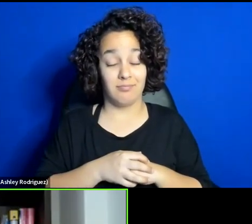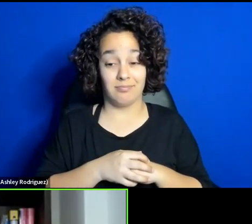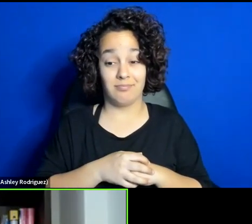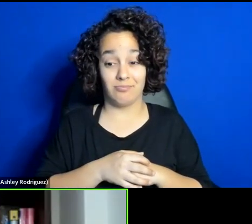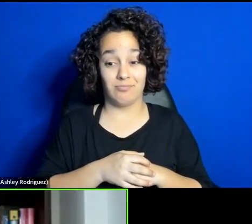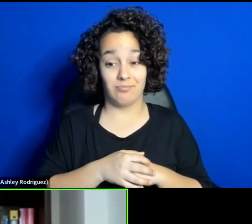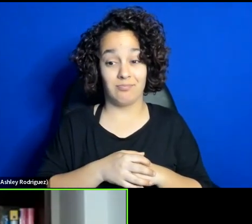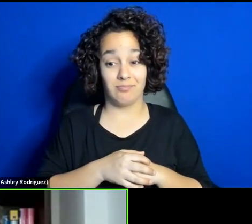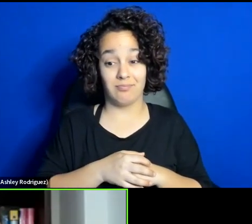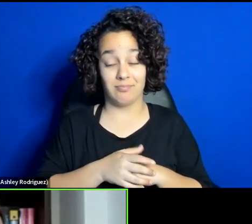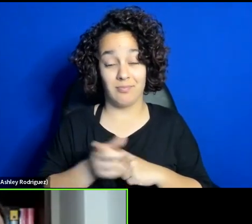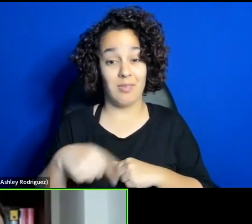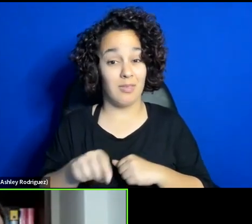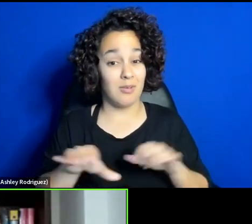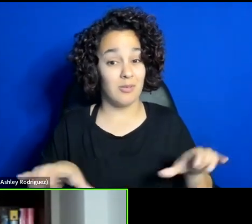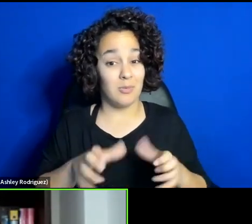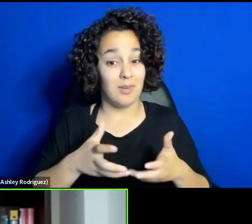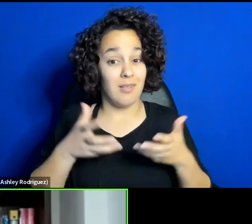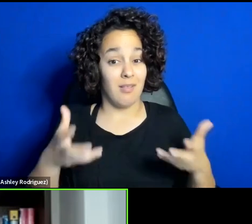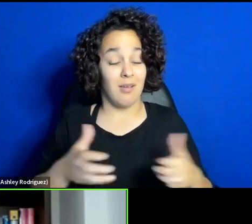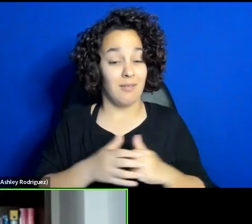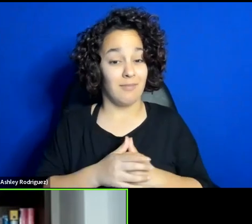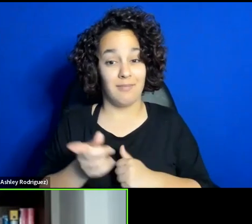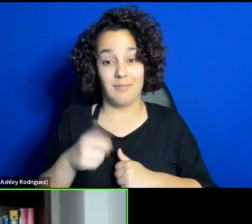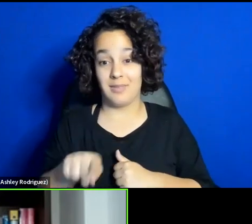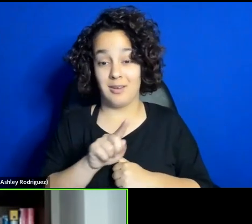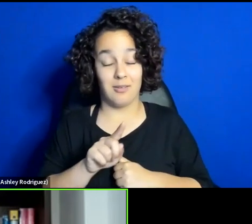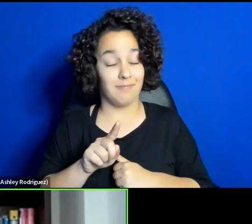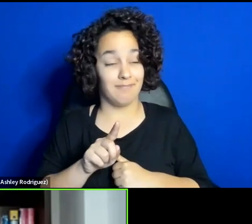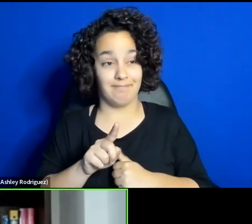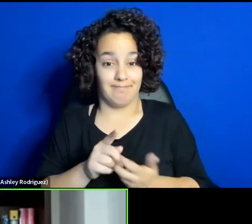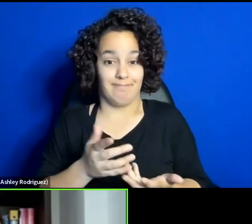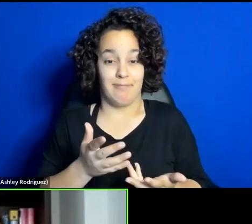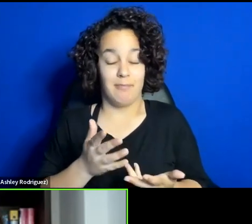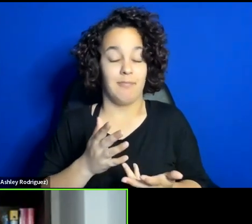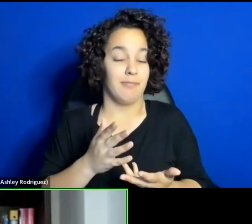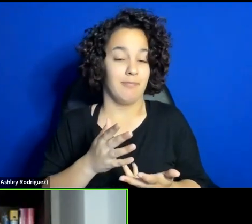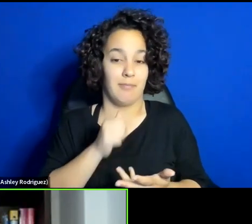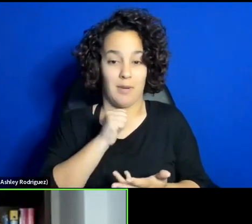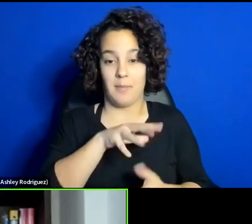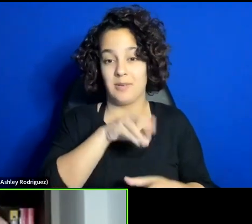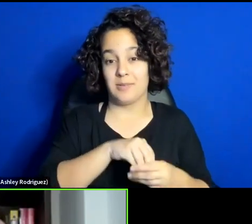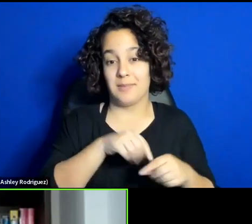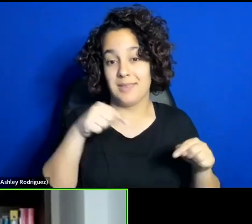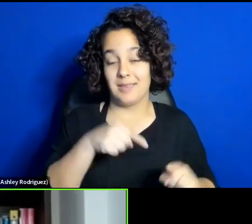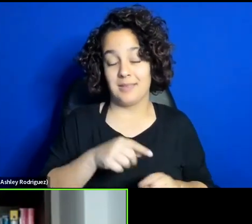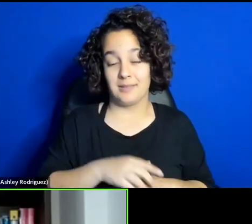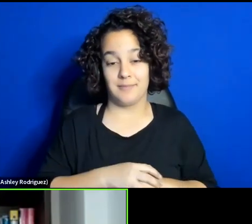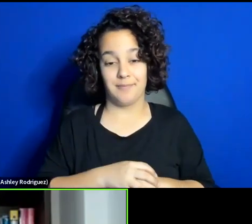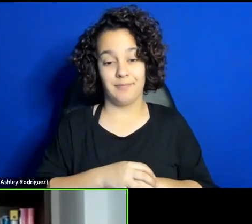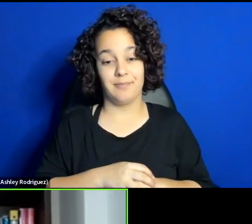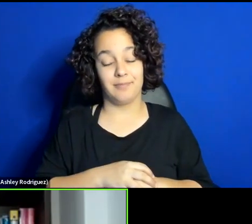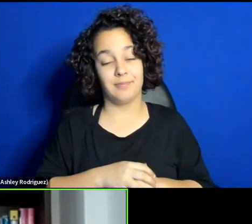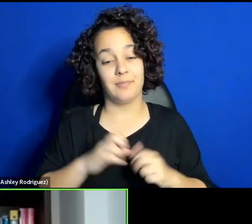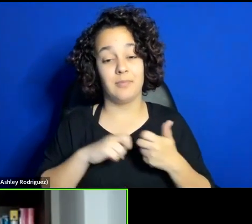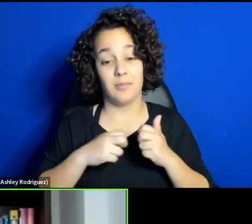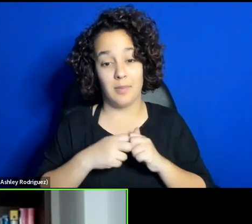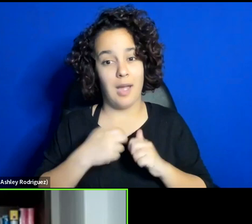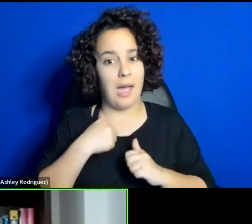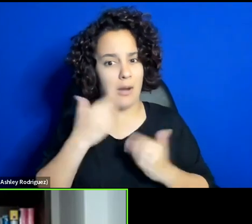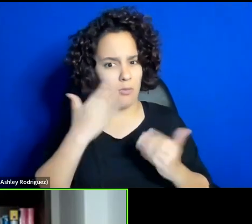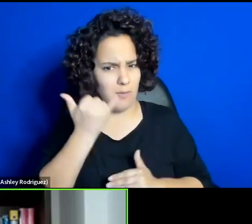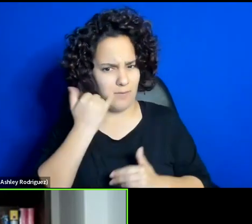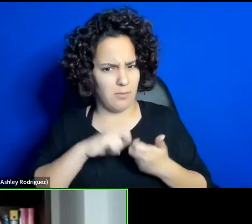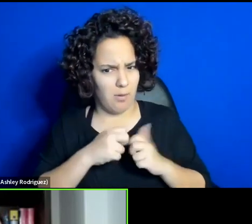They're doing a lot by not participating in this. So, and the problem, or maybe, I don't know if it's the problem,